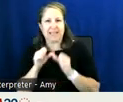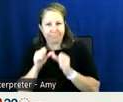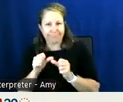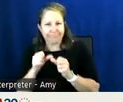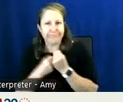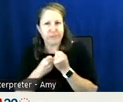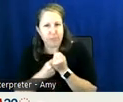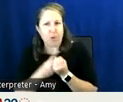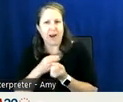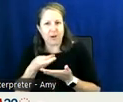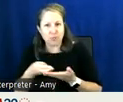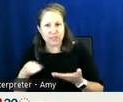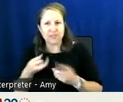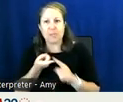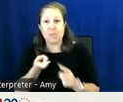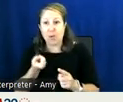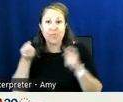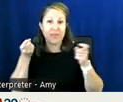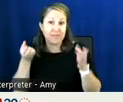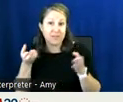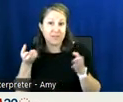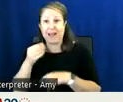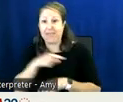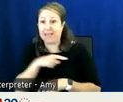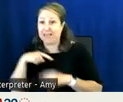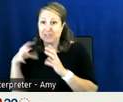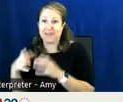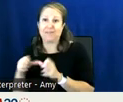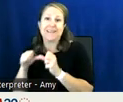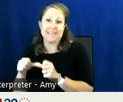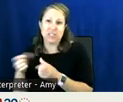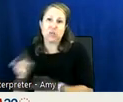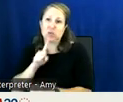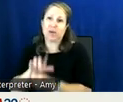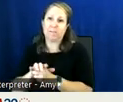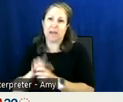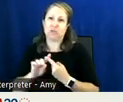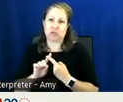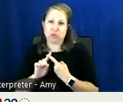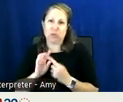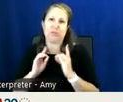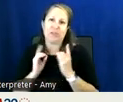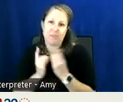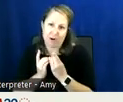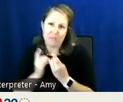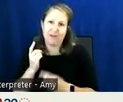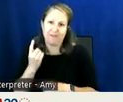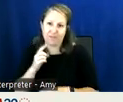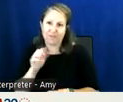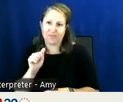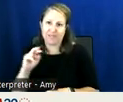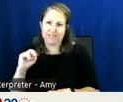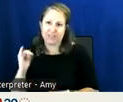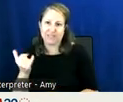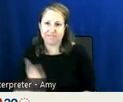support and resources that both the administration and the legislature continue to commit to the department of aging and the master plan for aging implementation